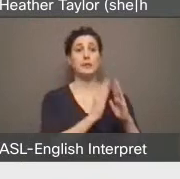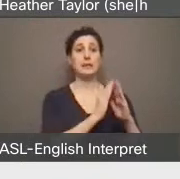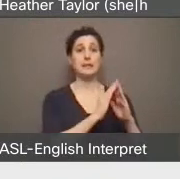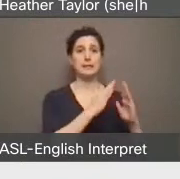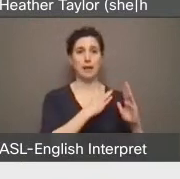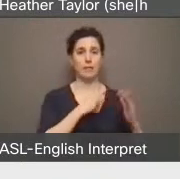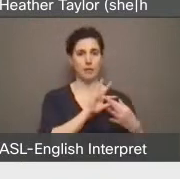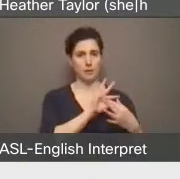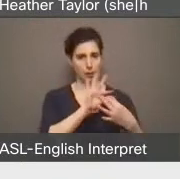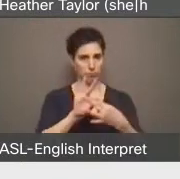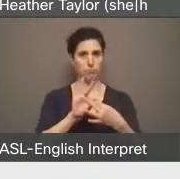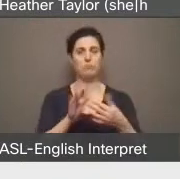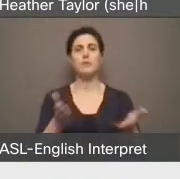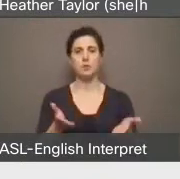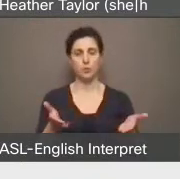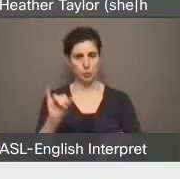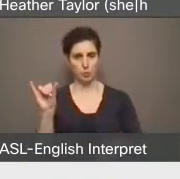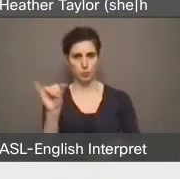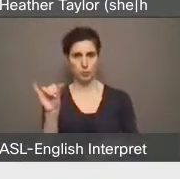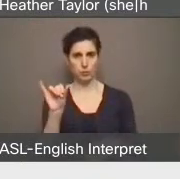meeting by a video conference.